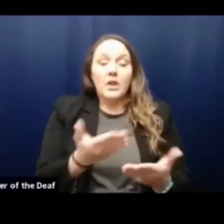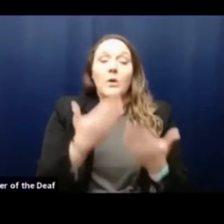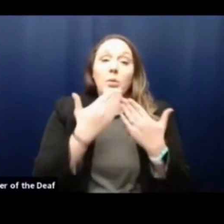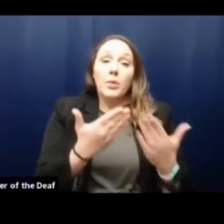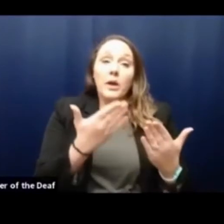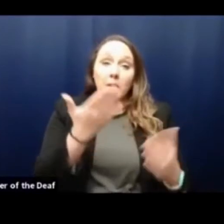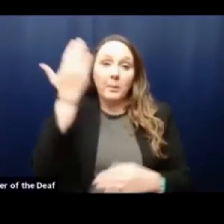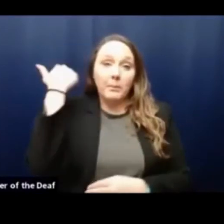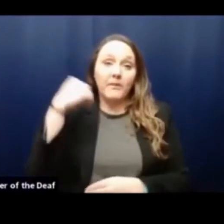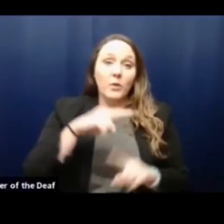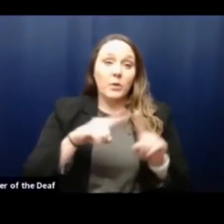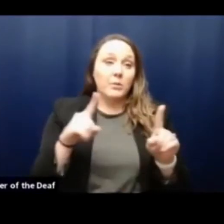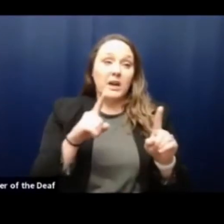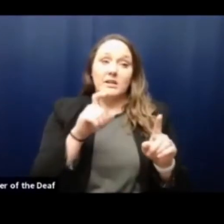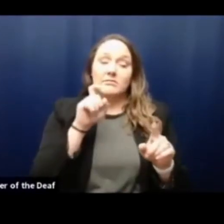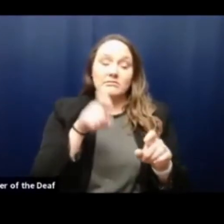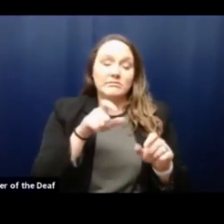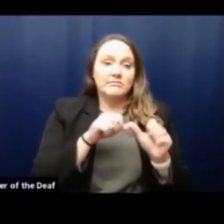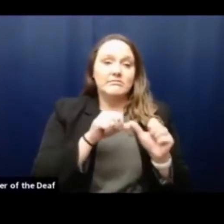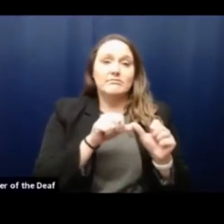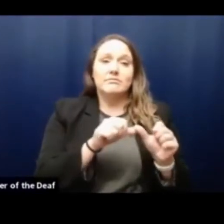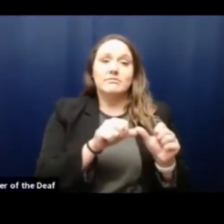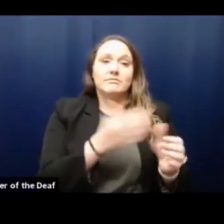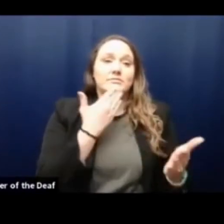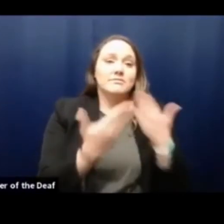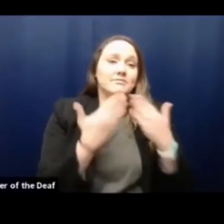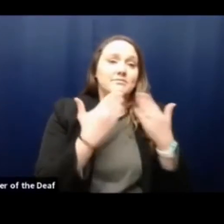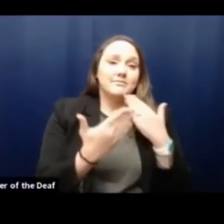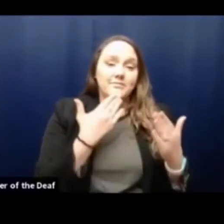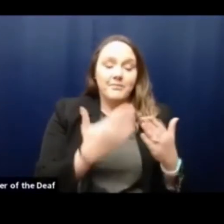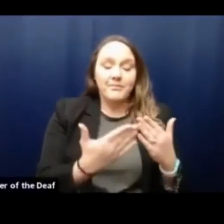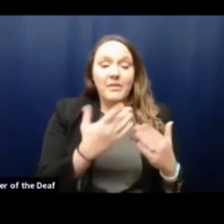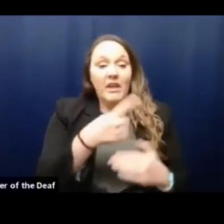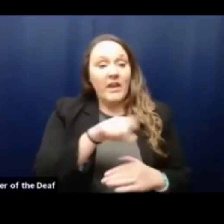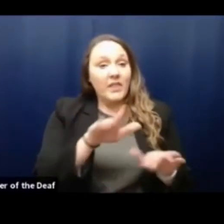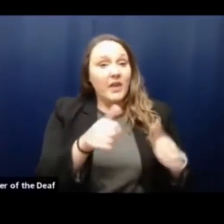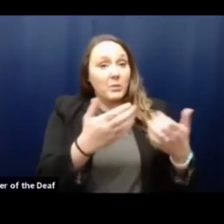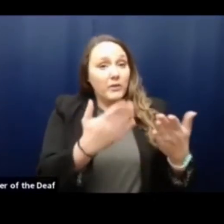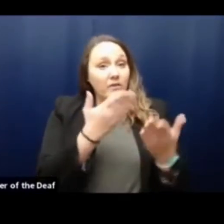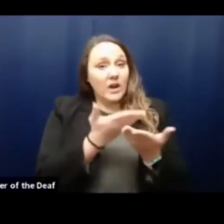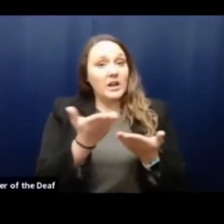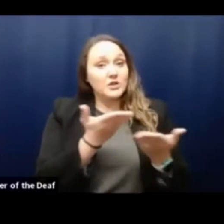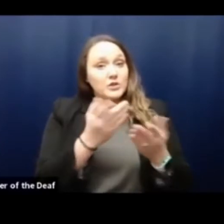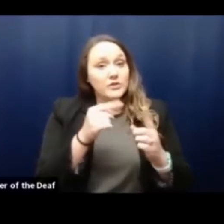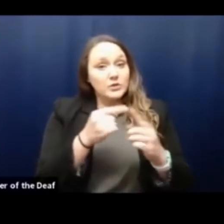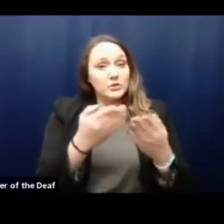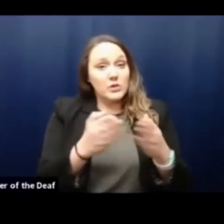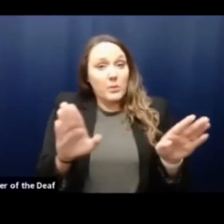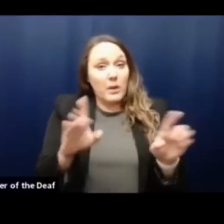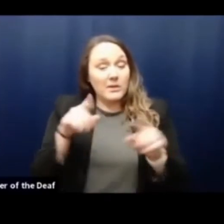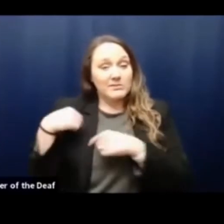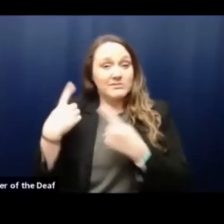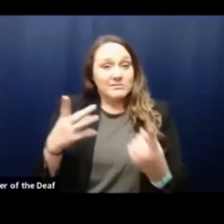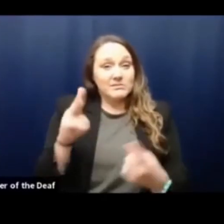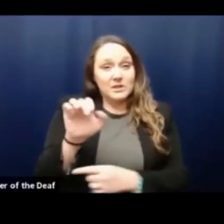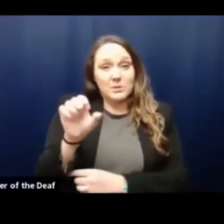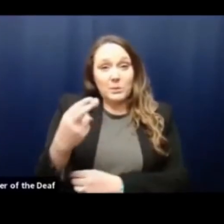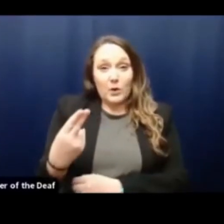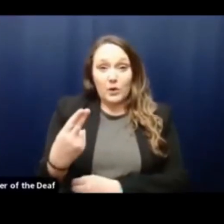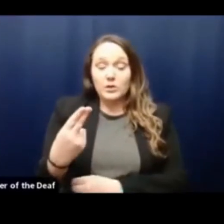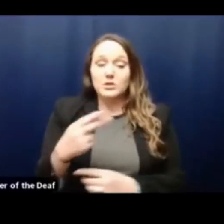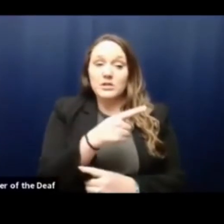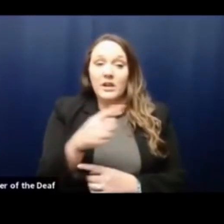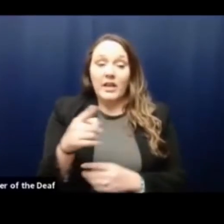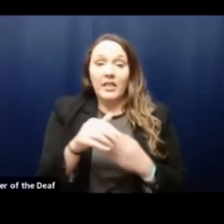constant appreciation. They have been providing this service to the public since March. From guidance